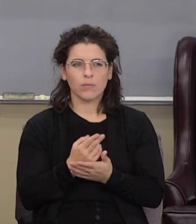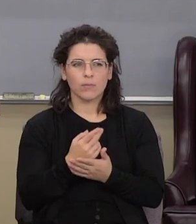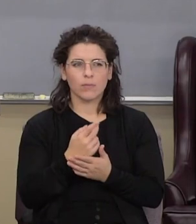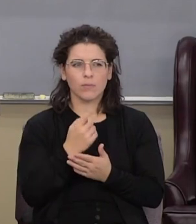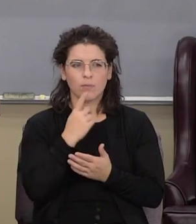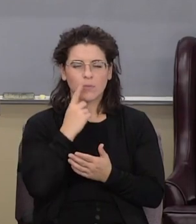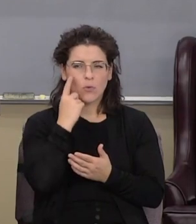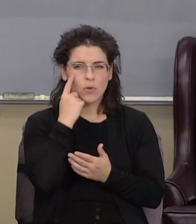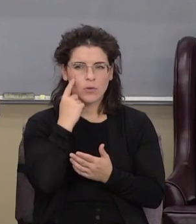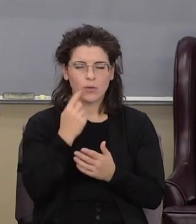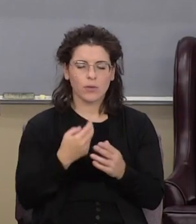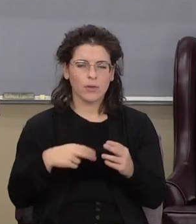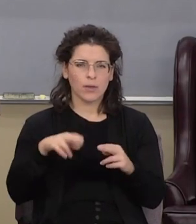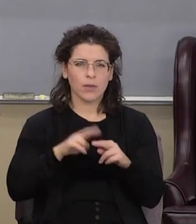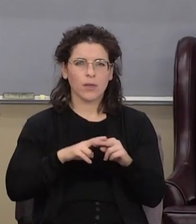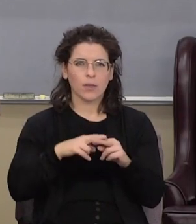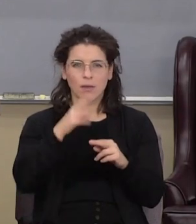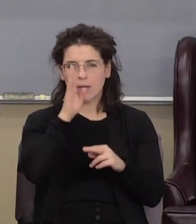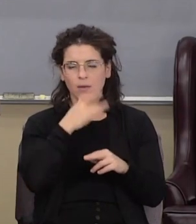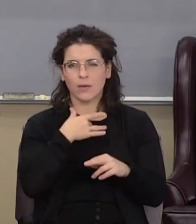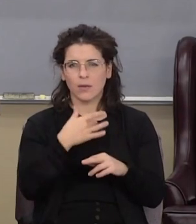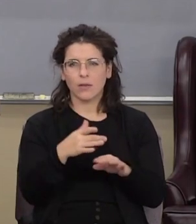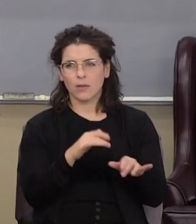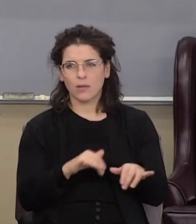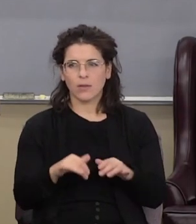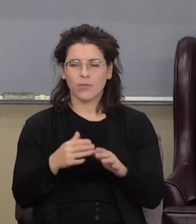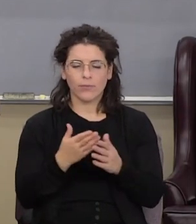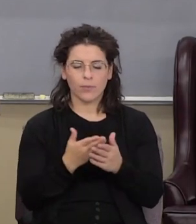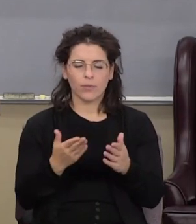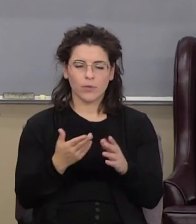godliness from such withdraw thyself